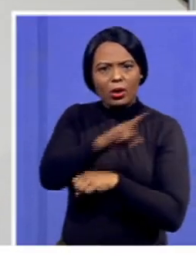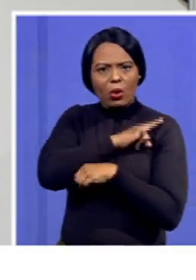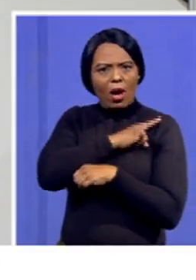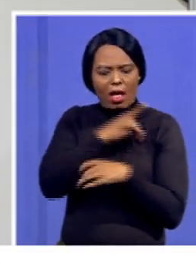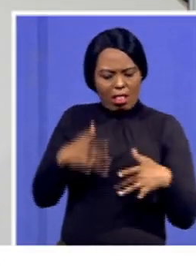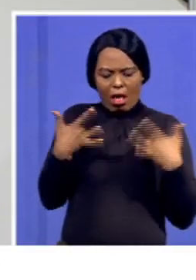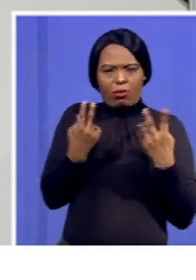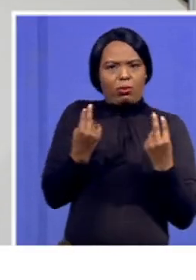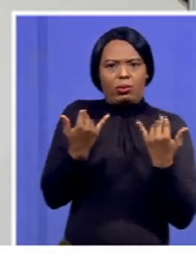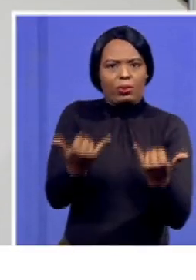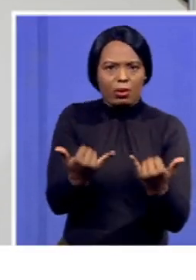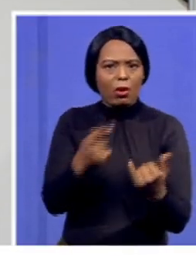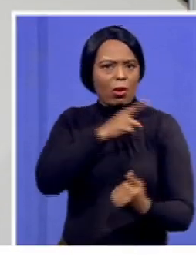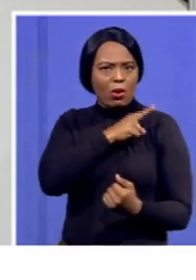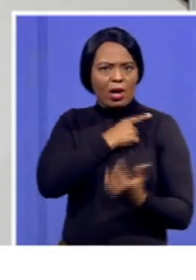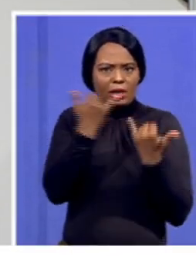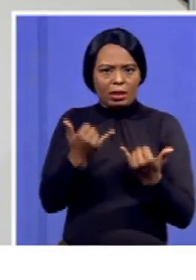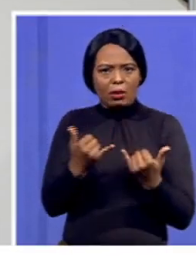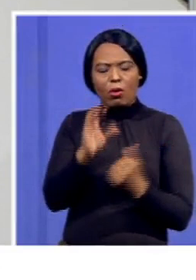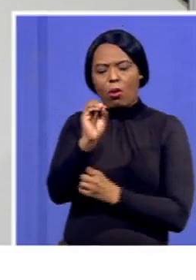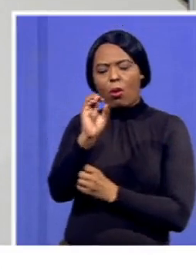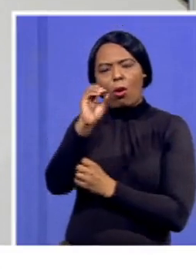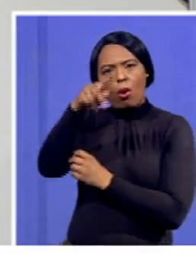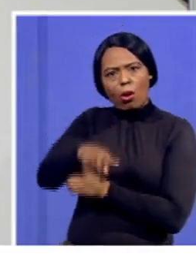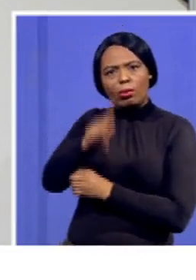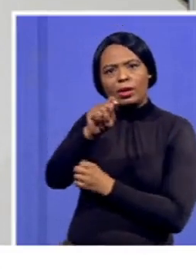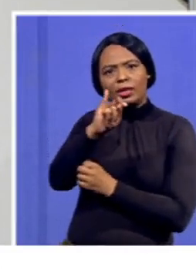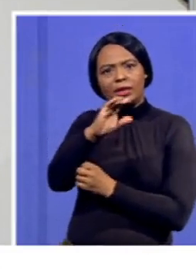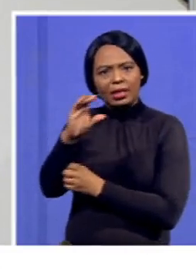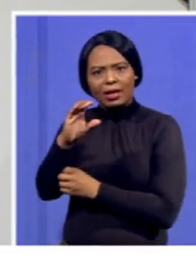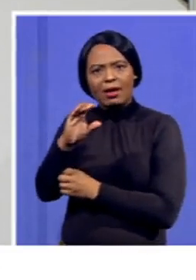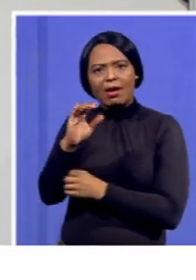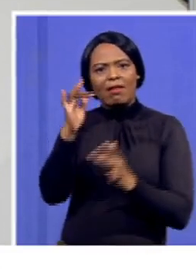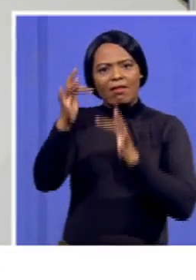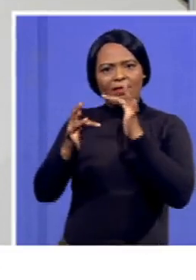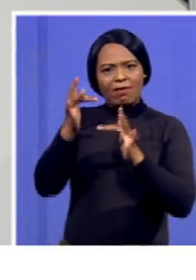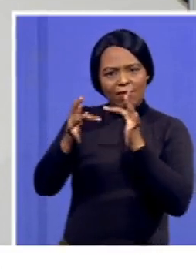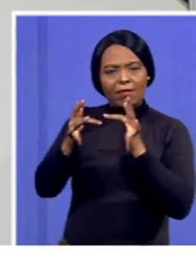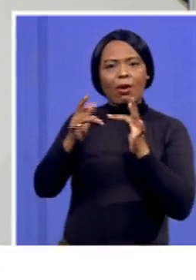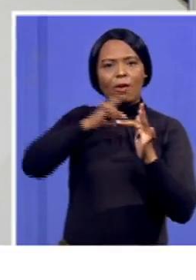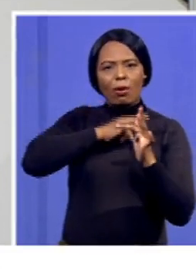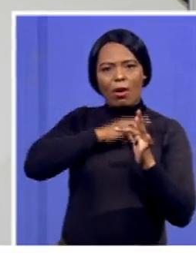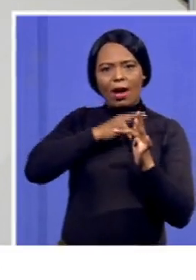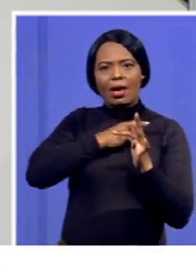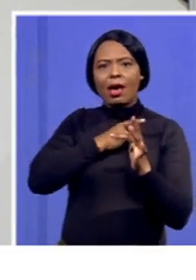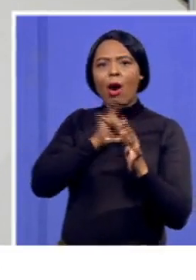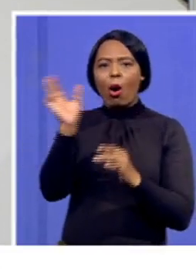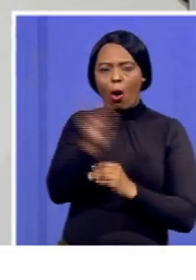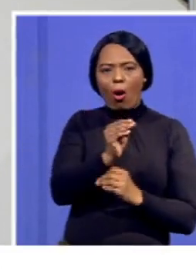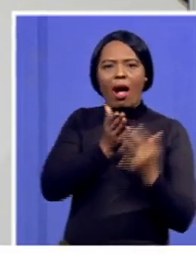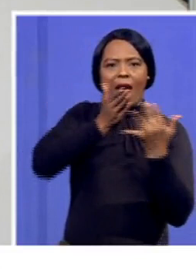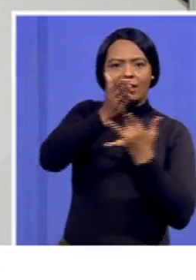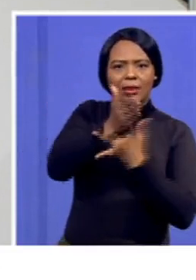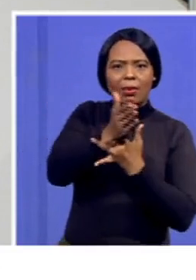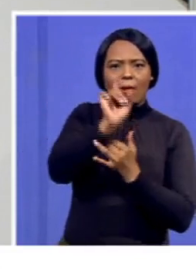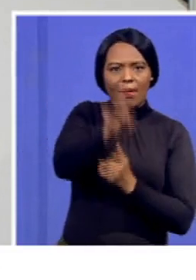there's a rollout of the optic fiber as part of ensuring that we make broadband accessible to everybody, but we